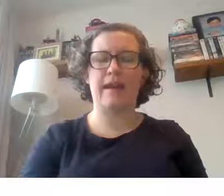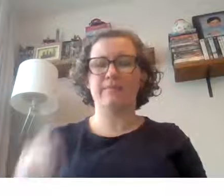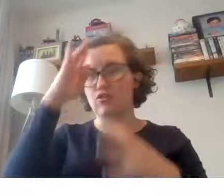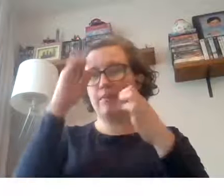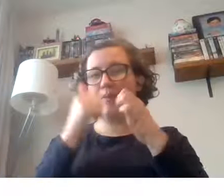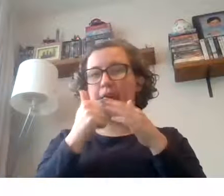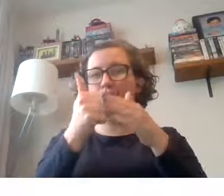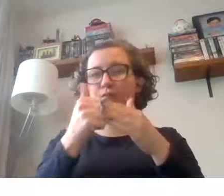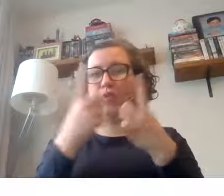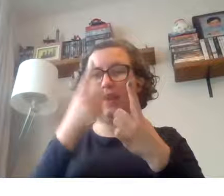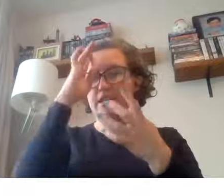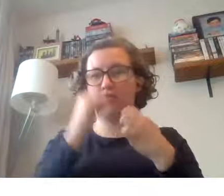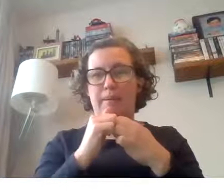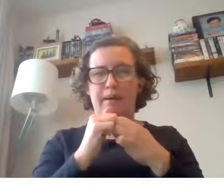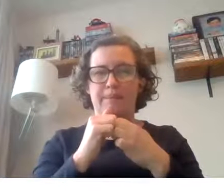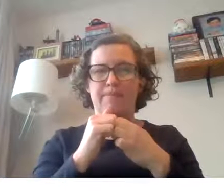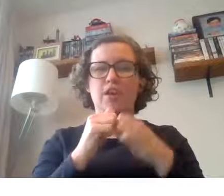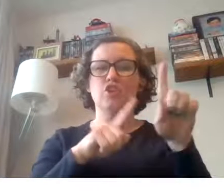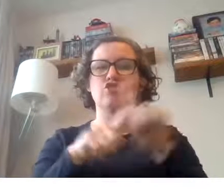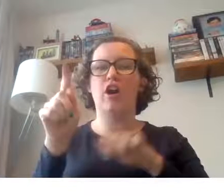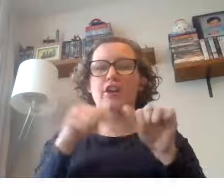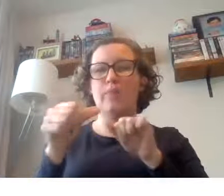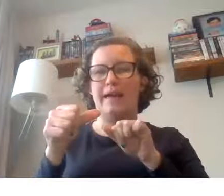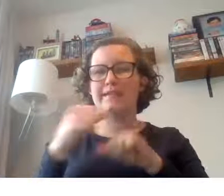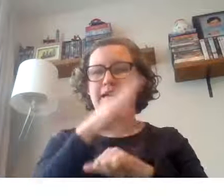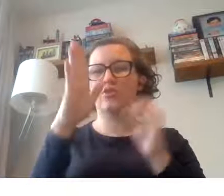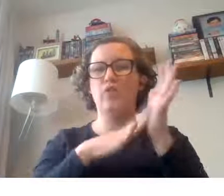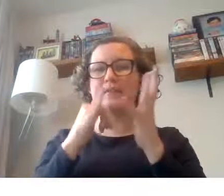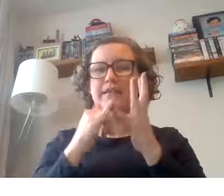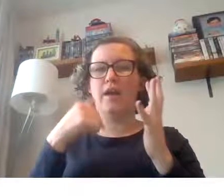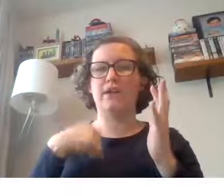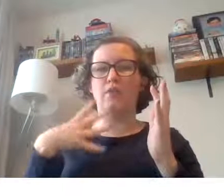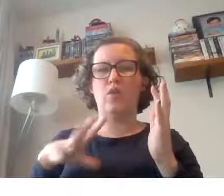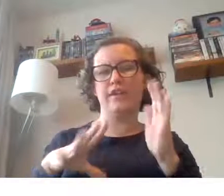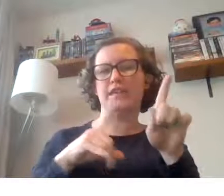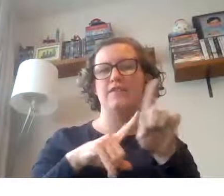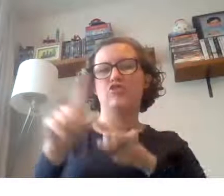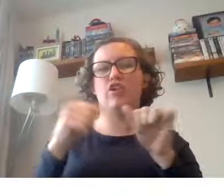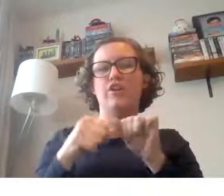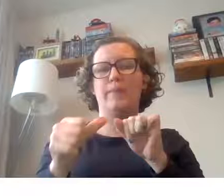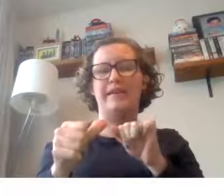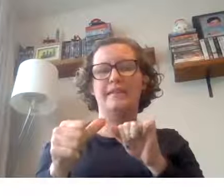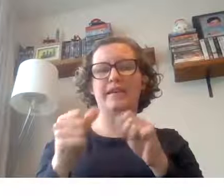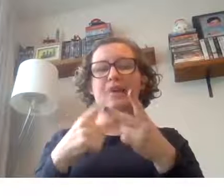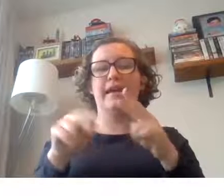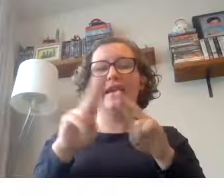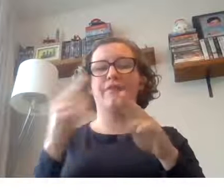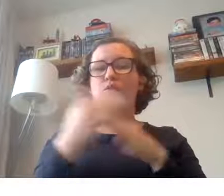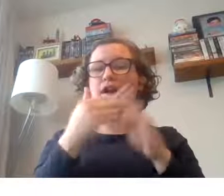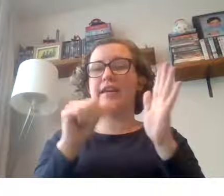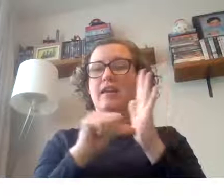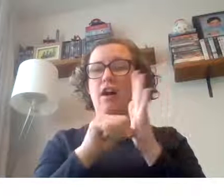okay some helpful things to remember try your best that's all miss simon i want is for you to try your best